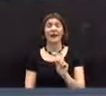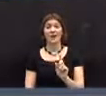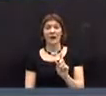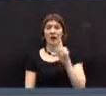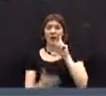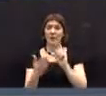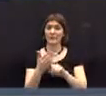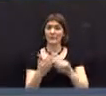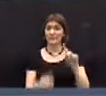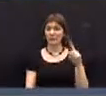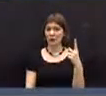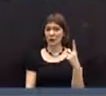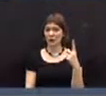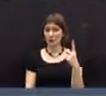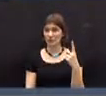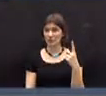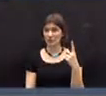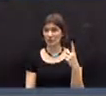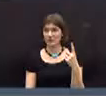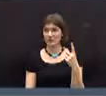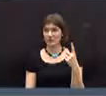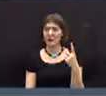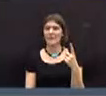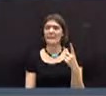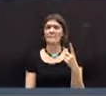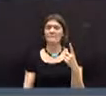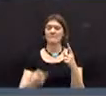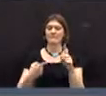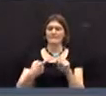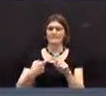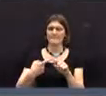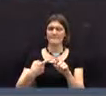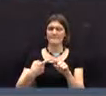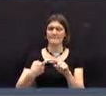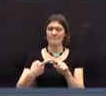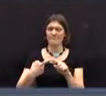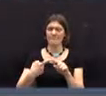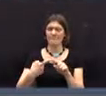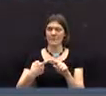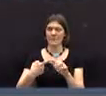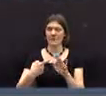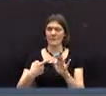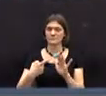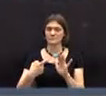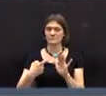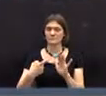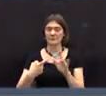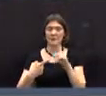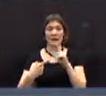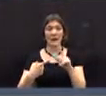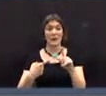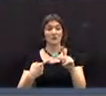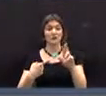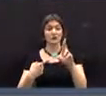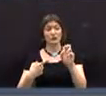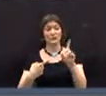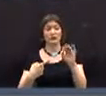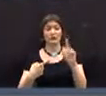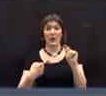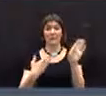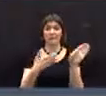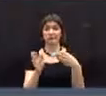concept that you raise to, uh, redirect funds